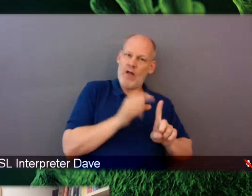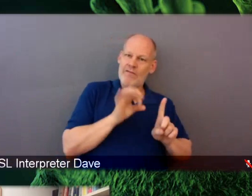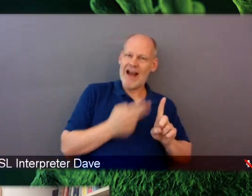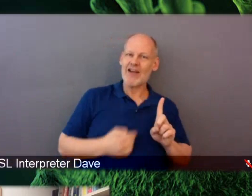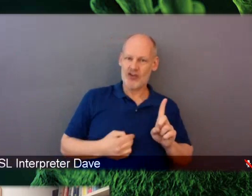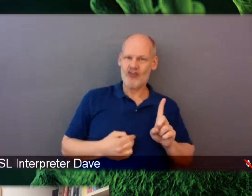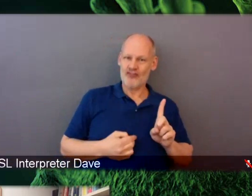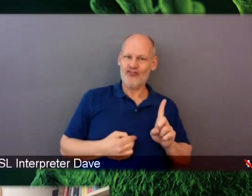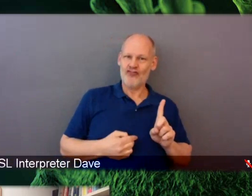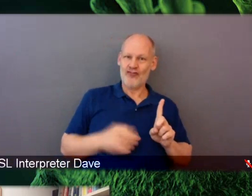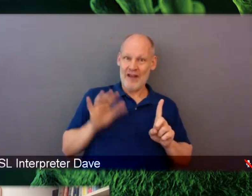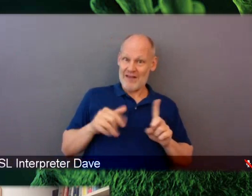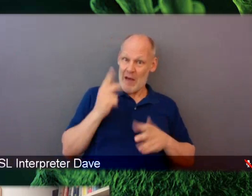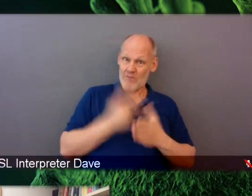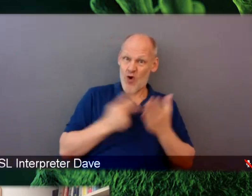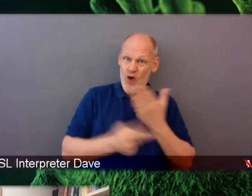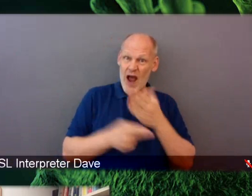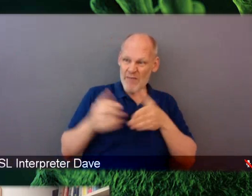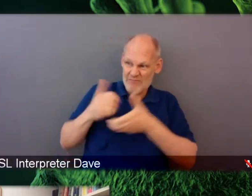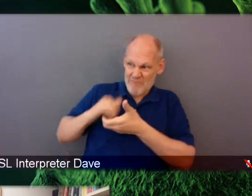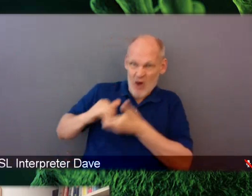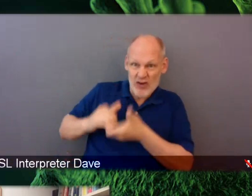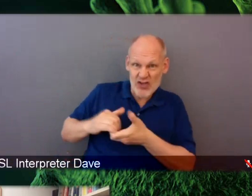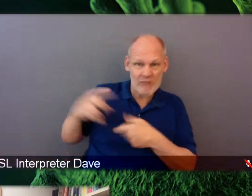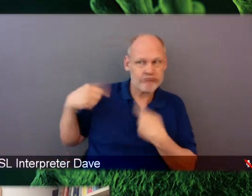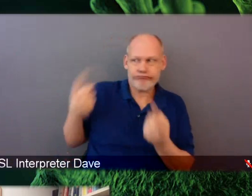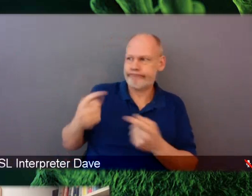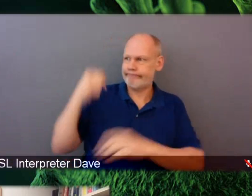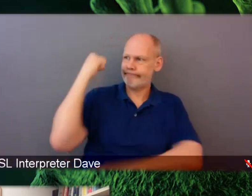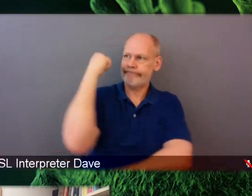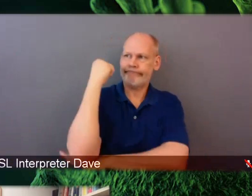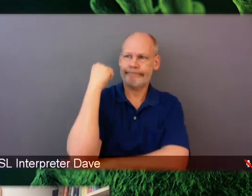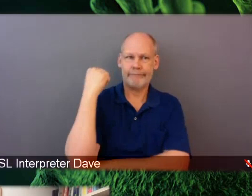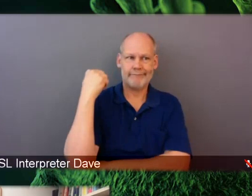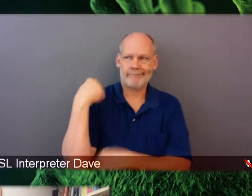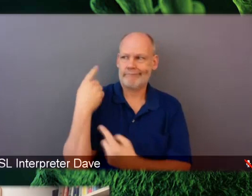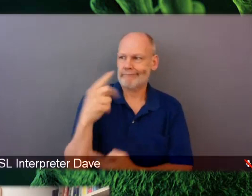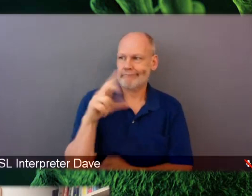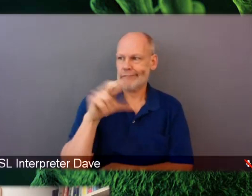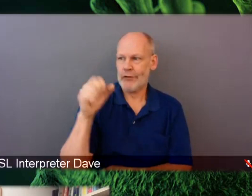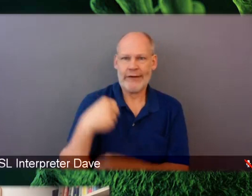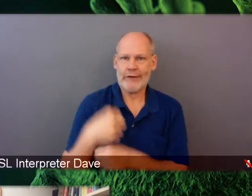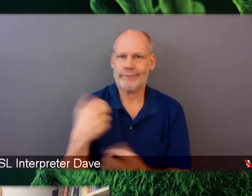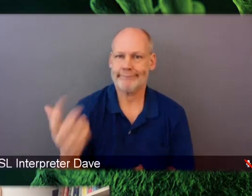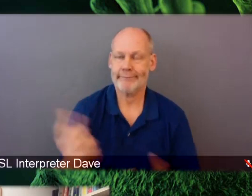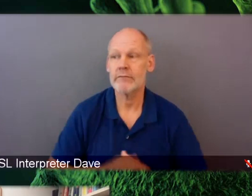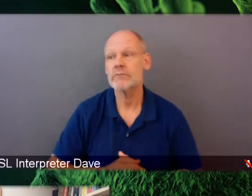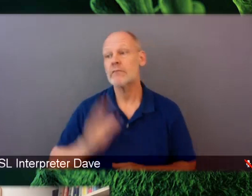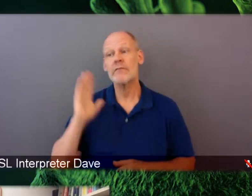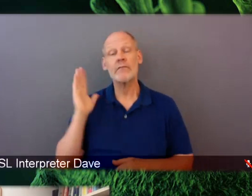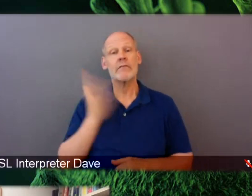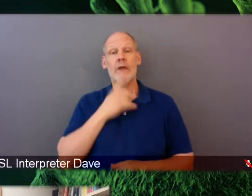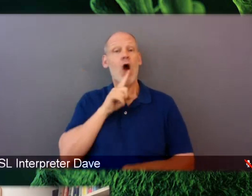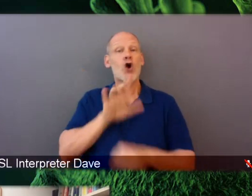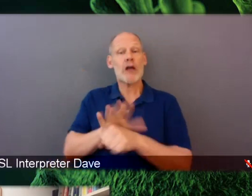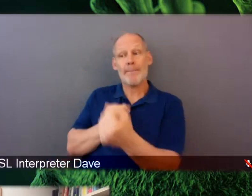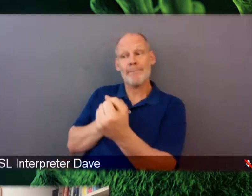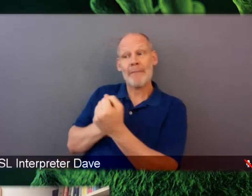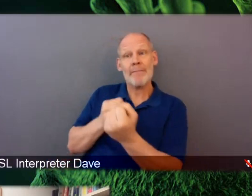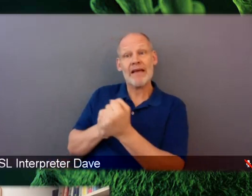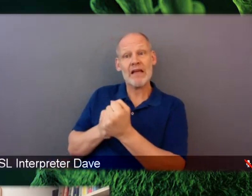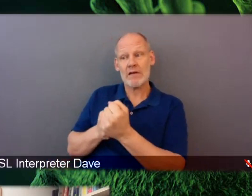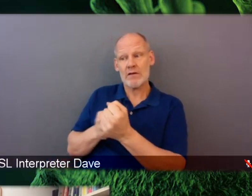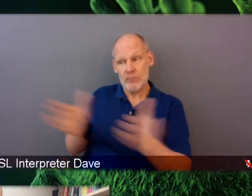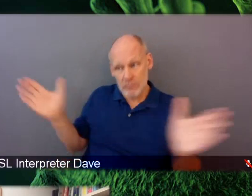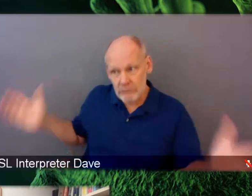so a lot of institutions have programs for students, but our long-standing commitment to teachers, I think, is something very special.